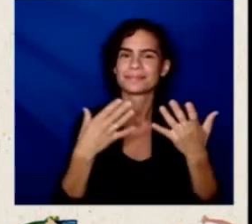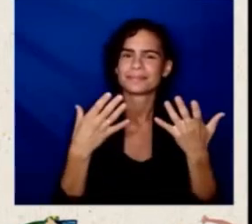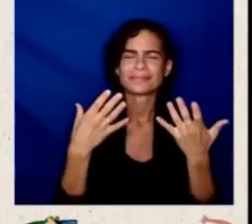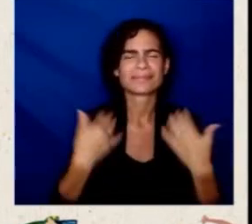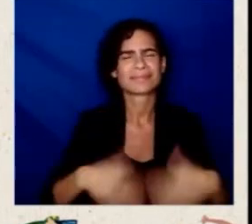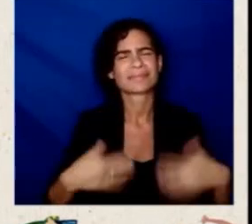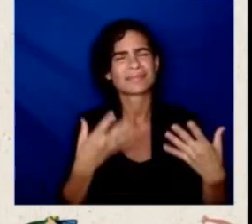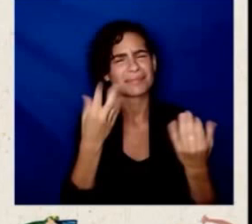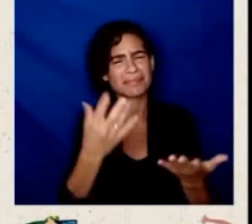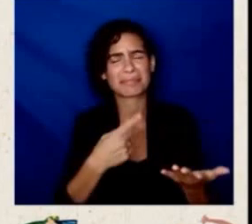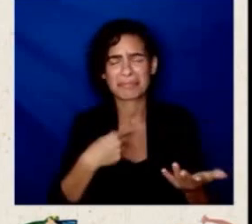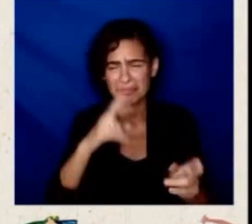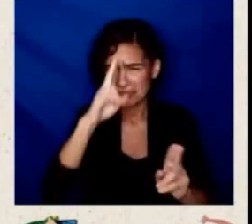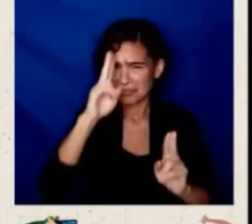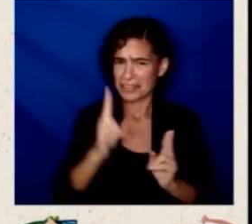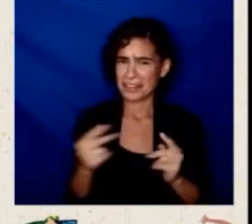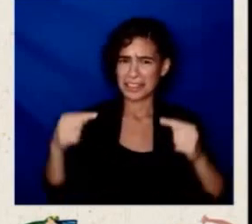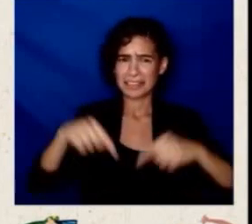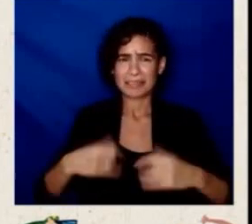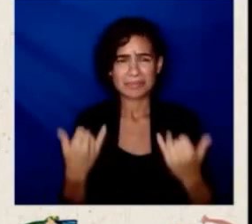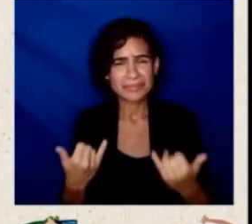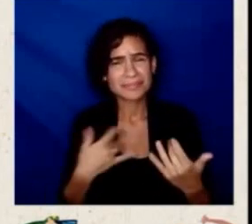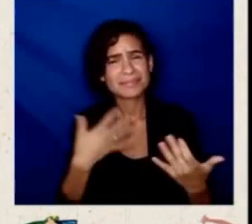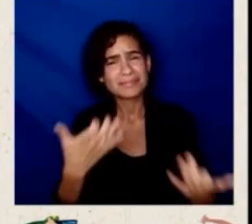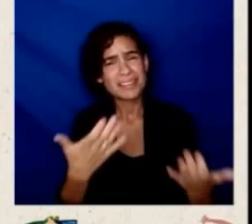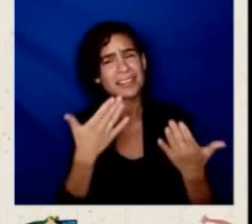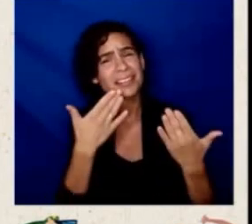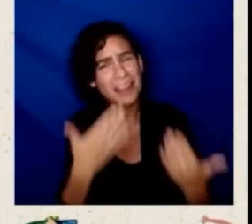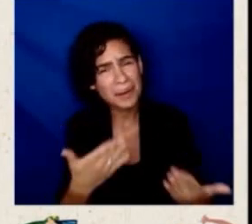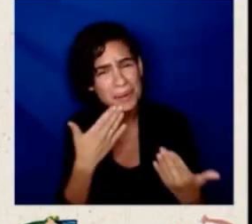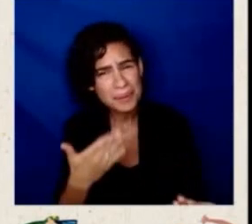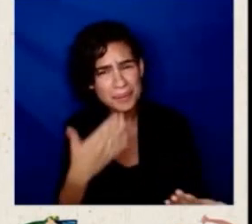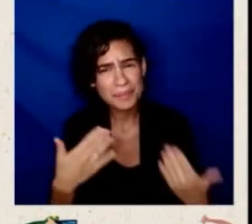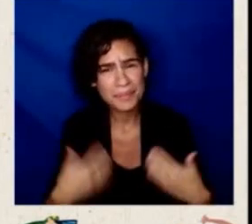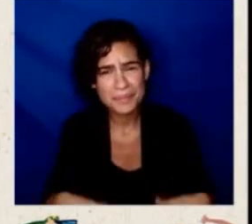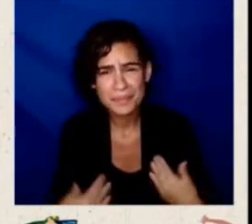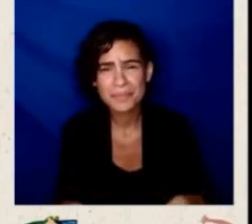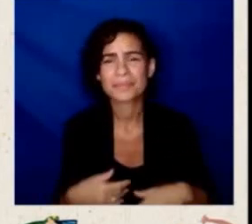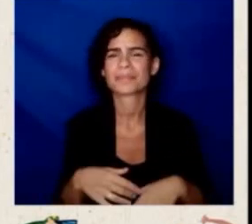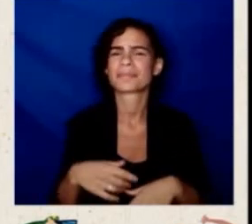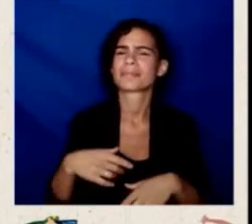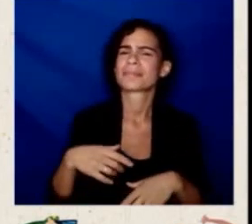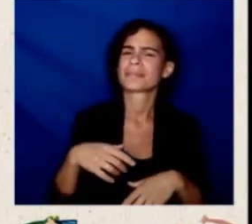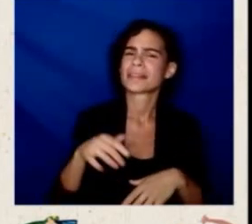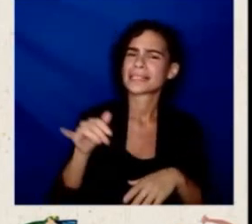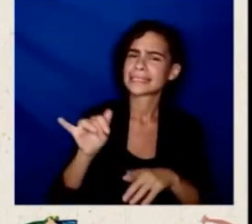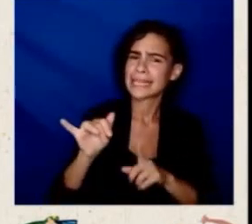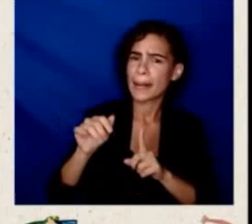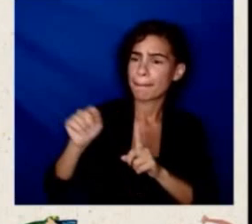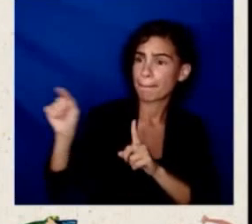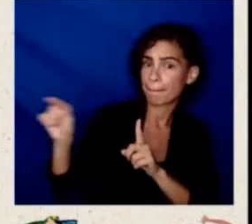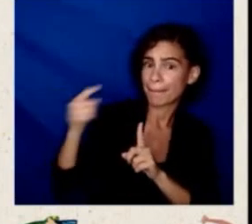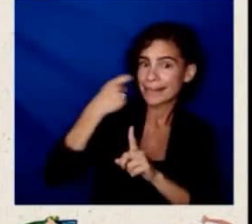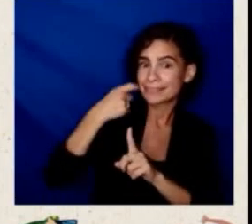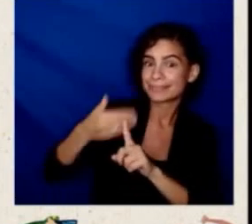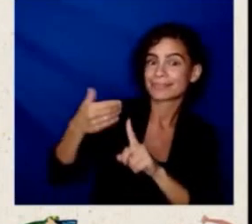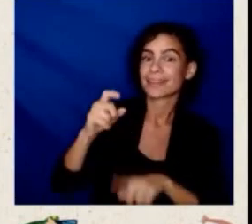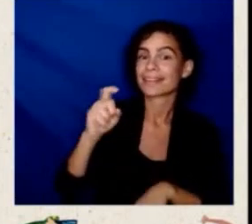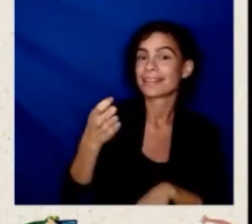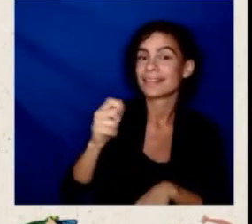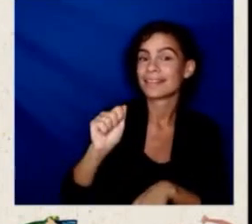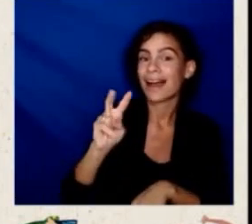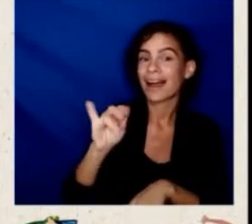For me, my life journey is similar to my colleague over here, Javier. You know, I came from a family